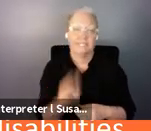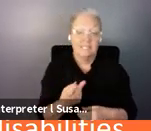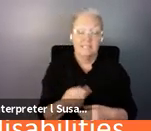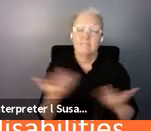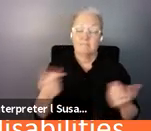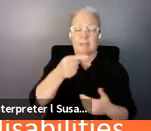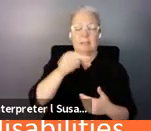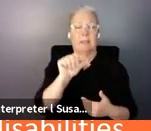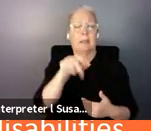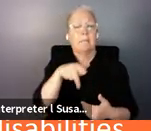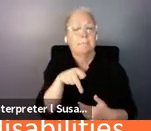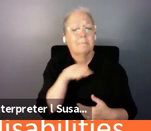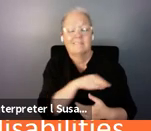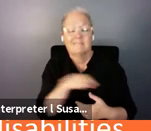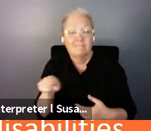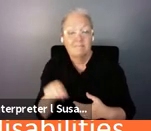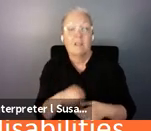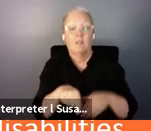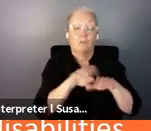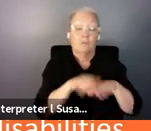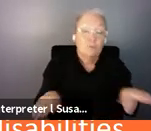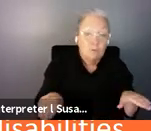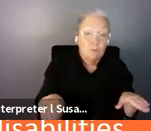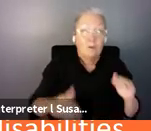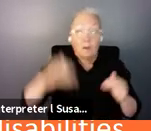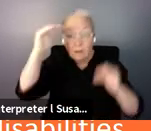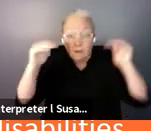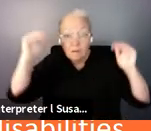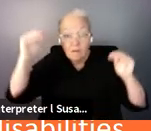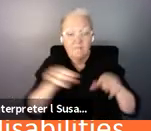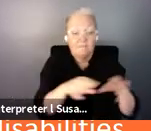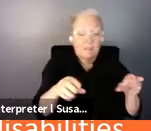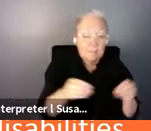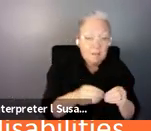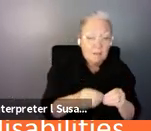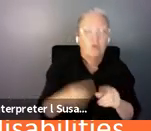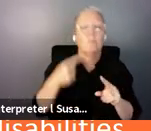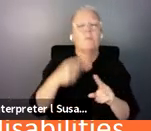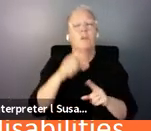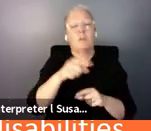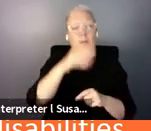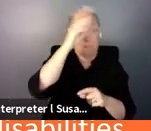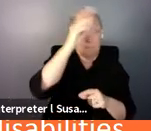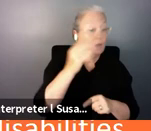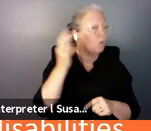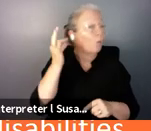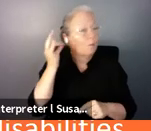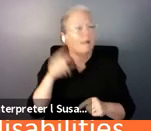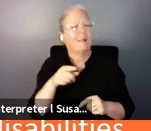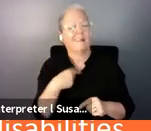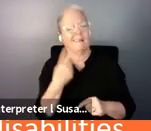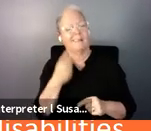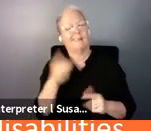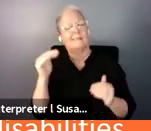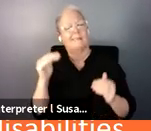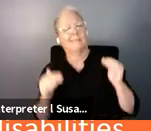families and the lack of attention to gender issues that are significant with regards to this issue.